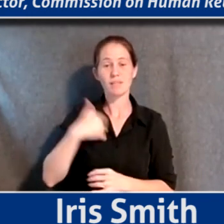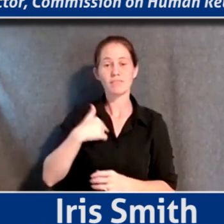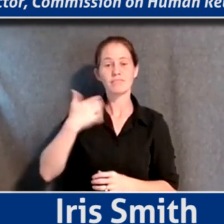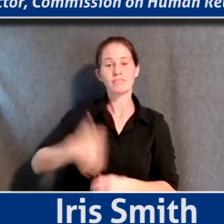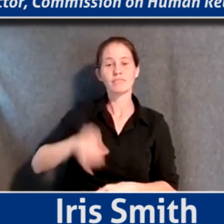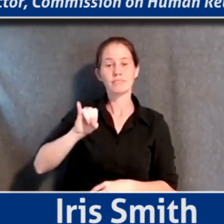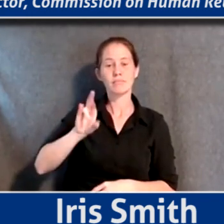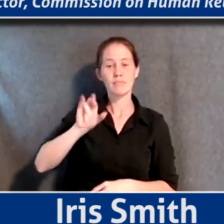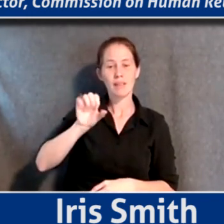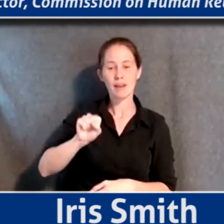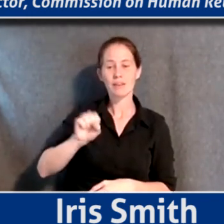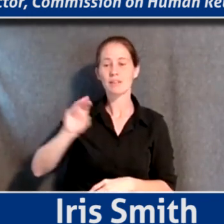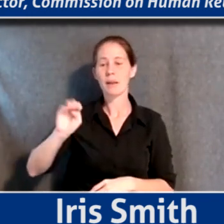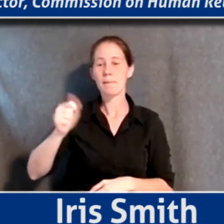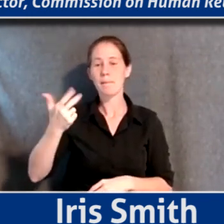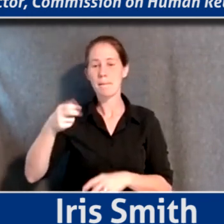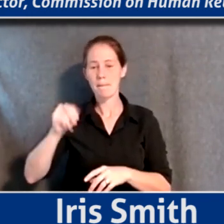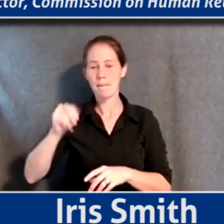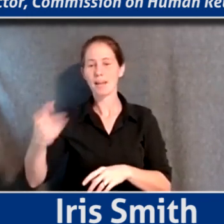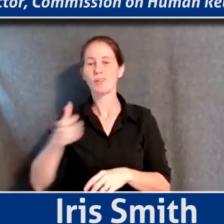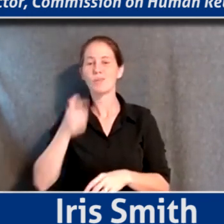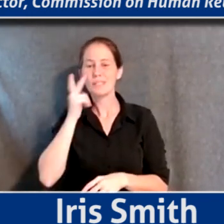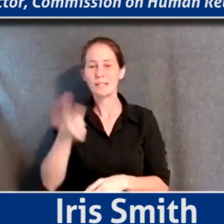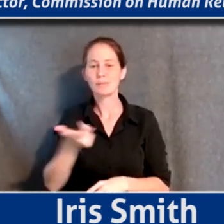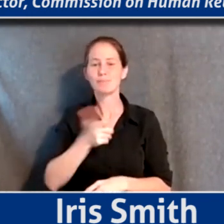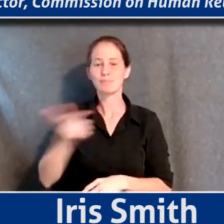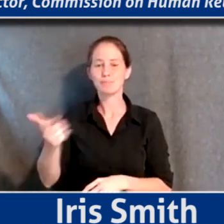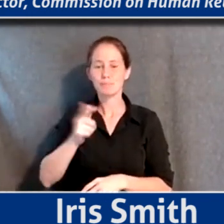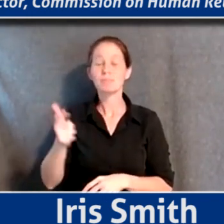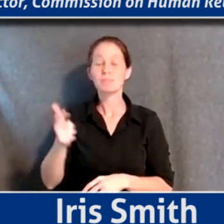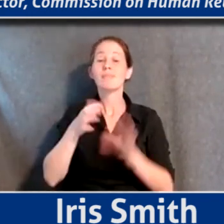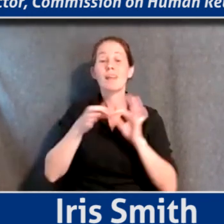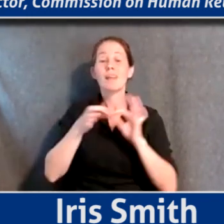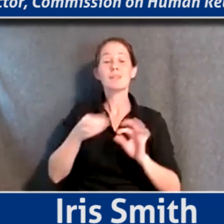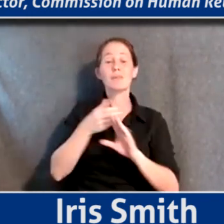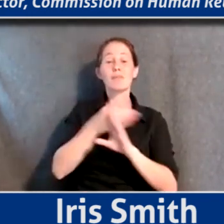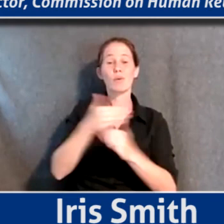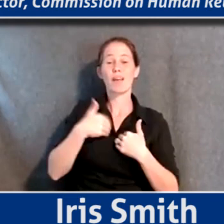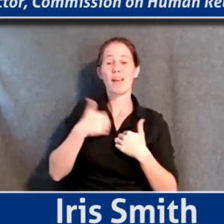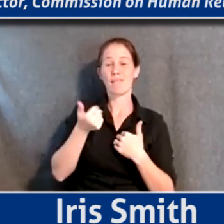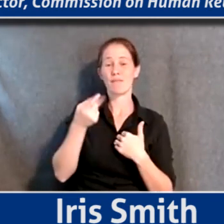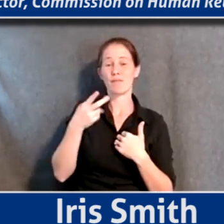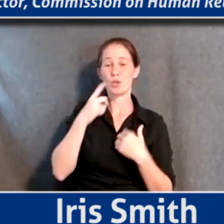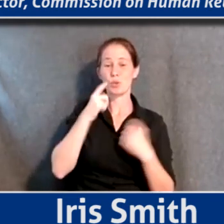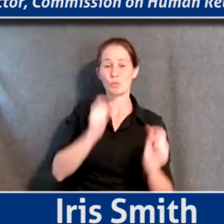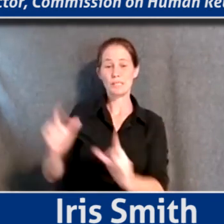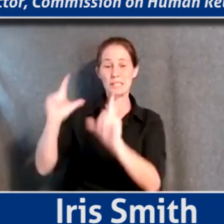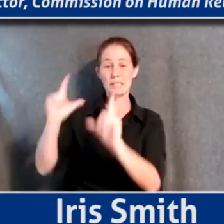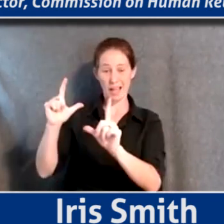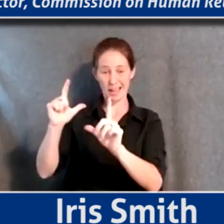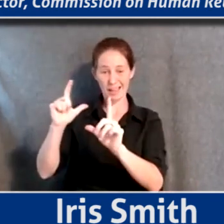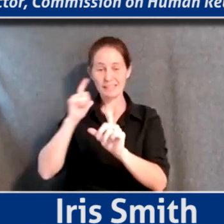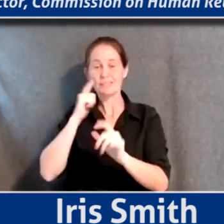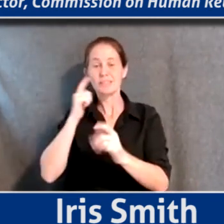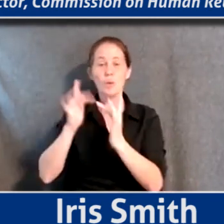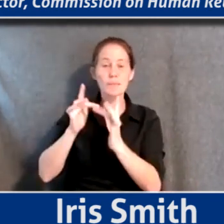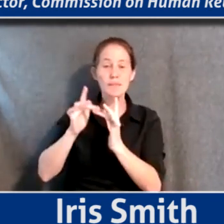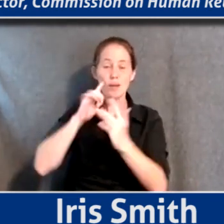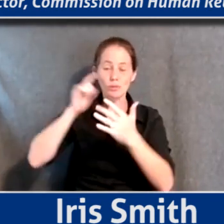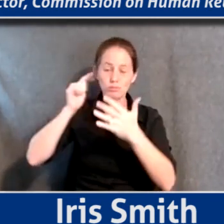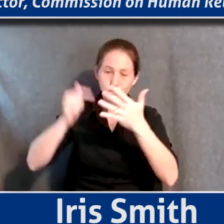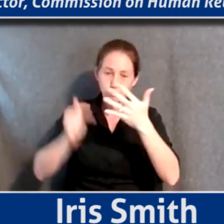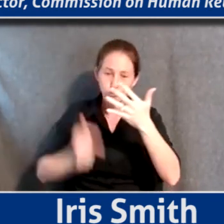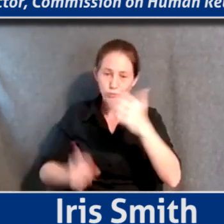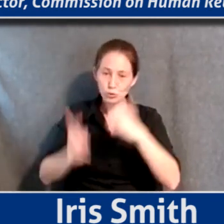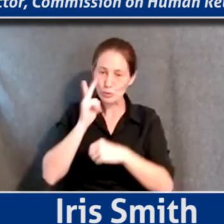You'll see them at different points during the broadcast. But like I mentioned before, we have a couple slides that we want to show and a website that we're going to scroll through to take